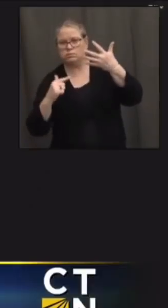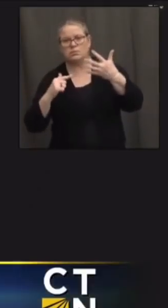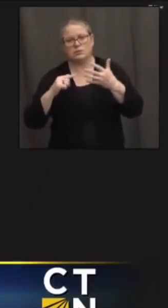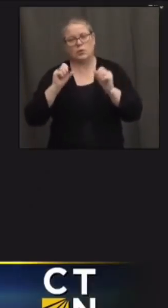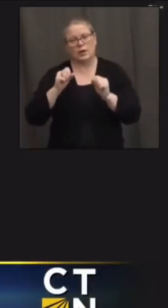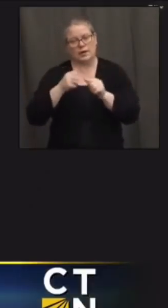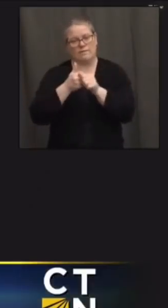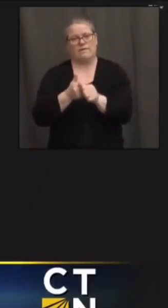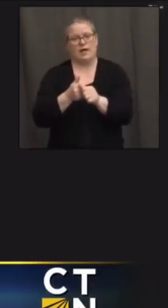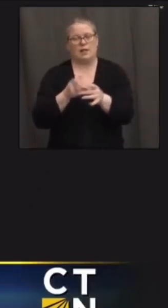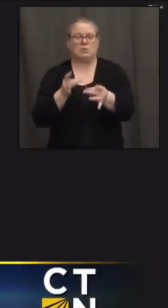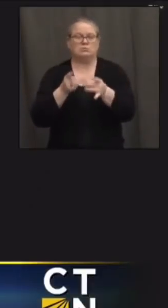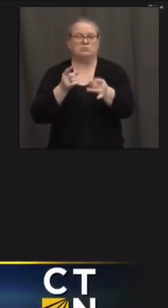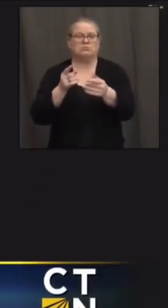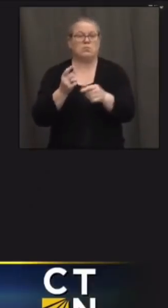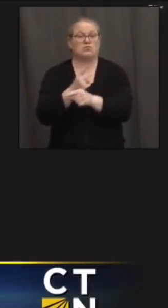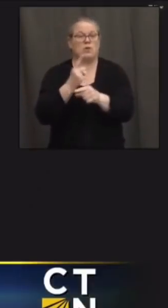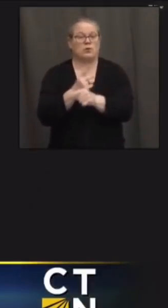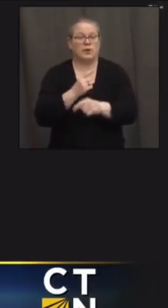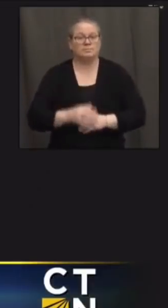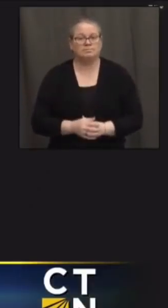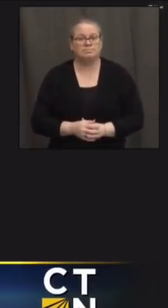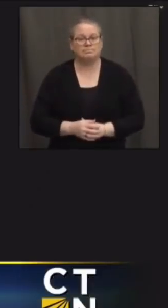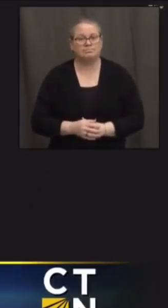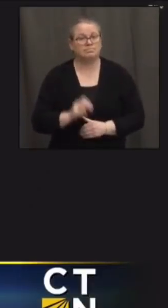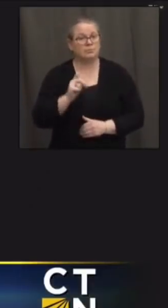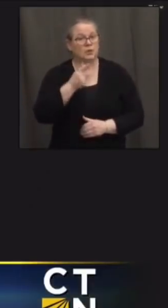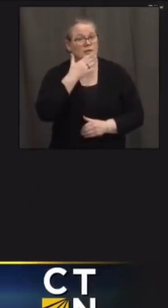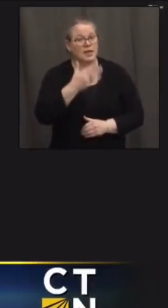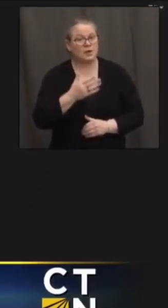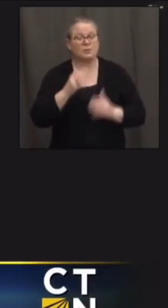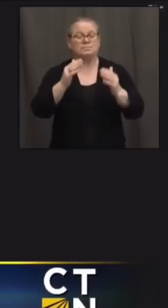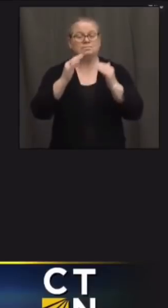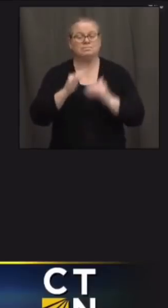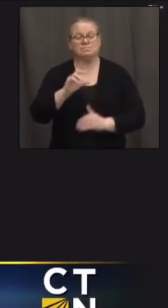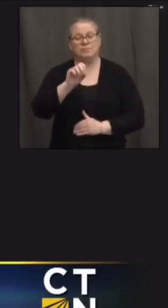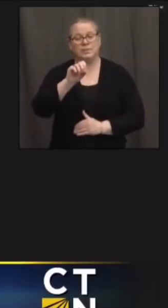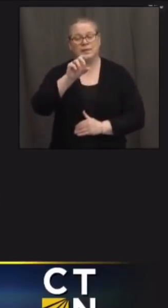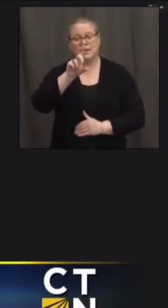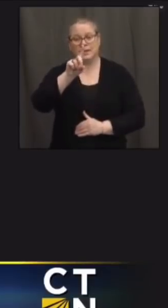all right thanks everybody the day of new london